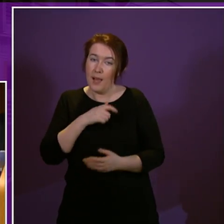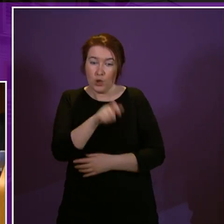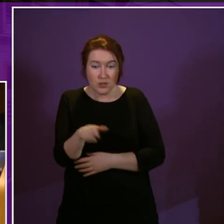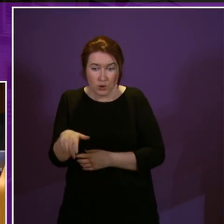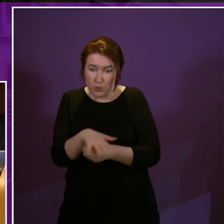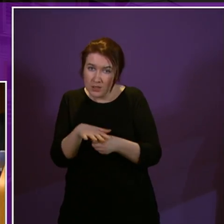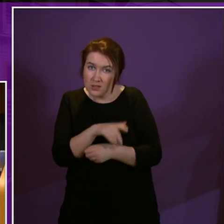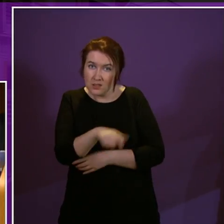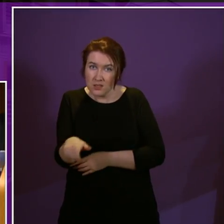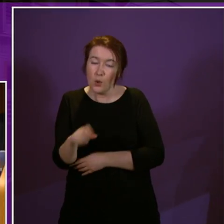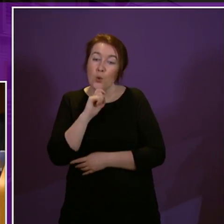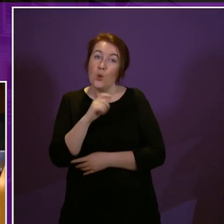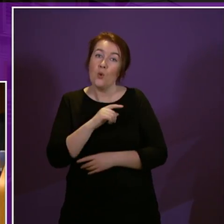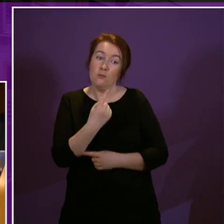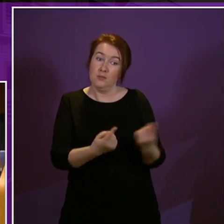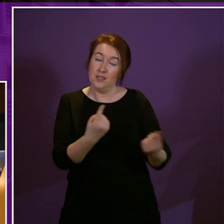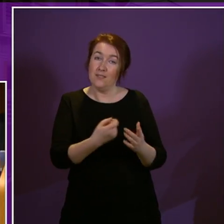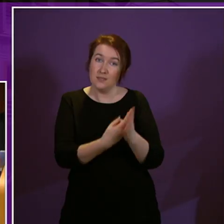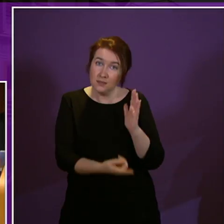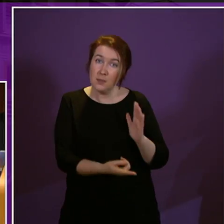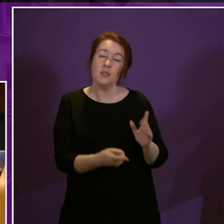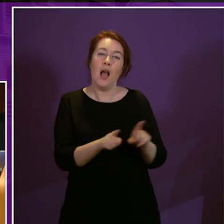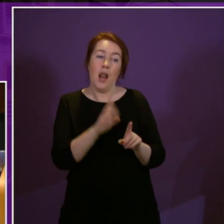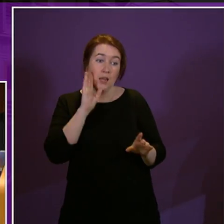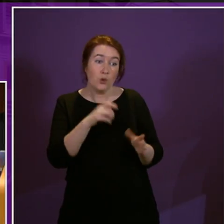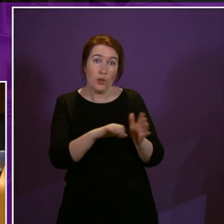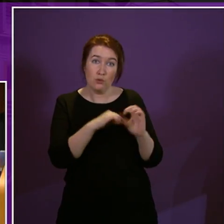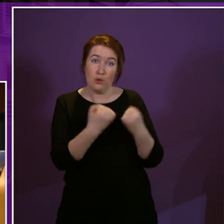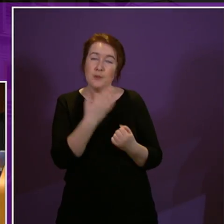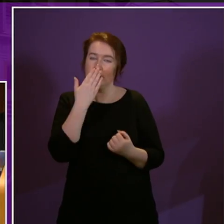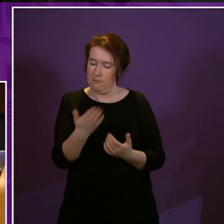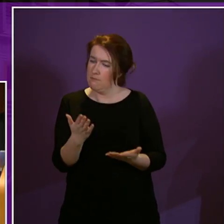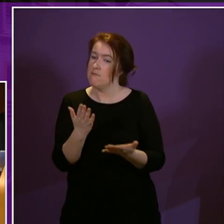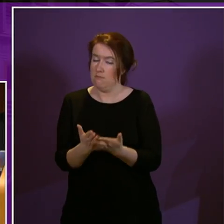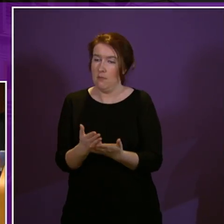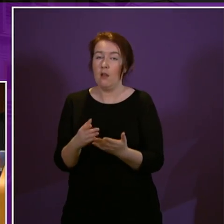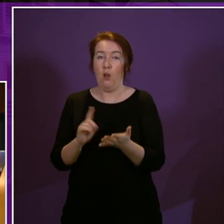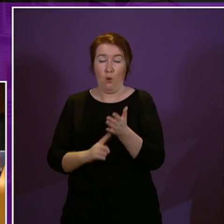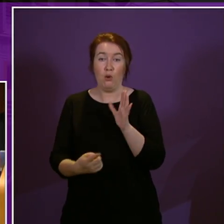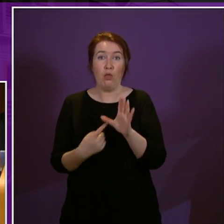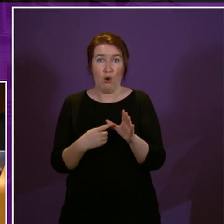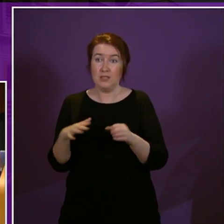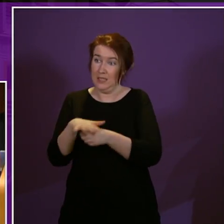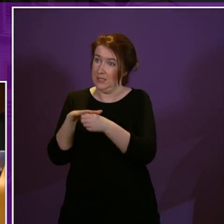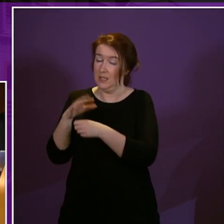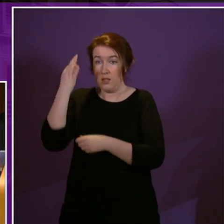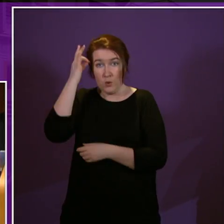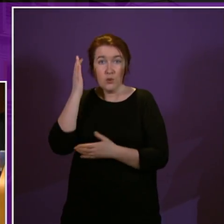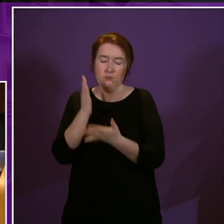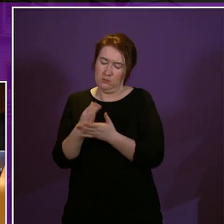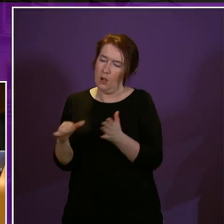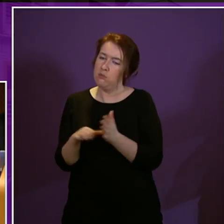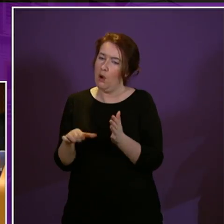disabilities and also listening to these groups there's clearly a problem at local authority level with the way some